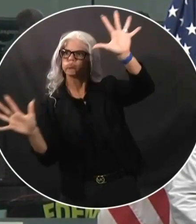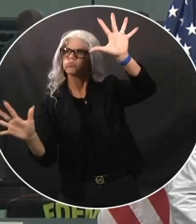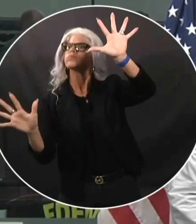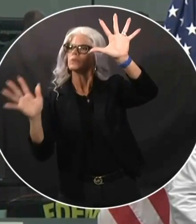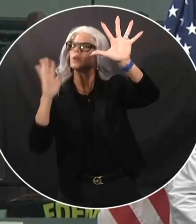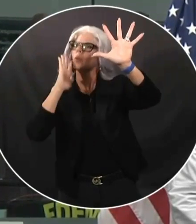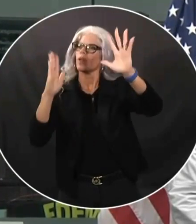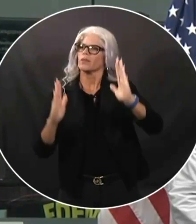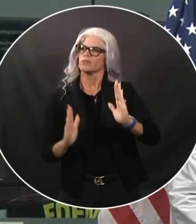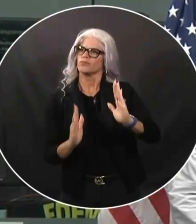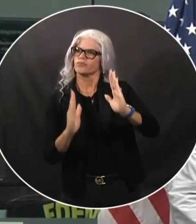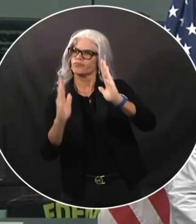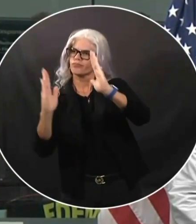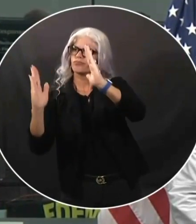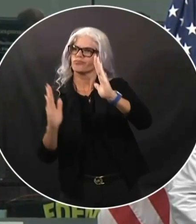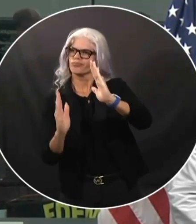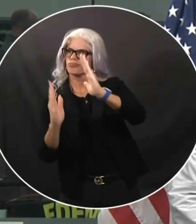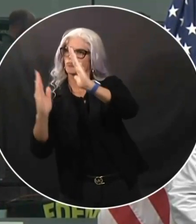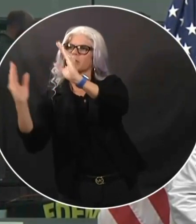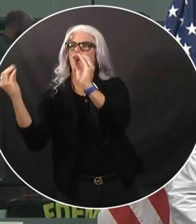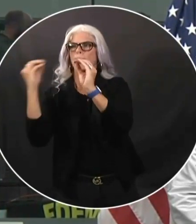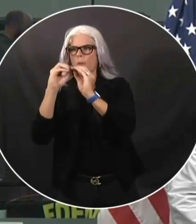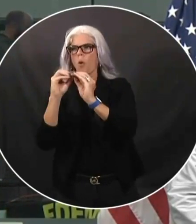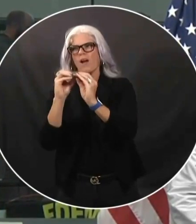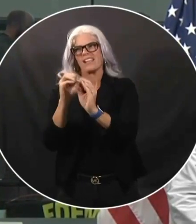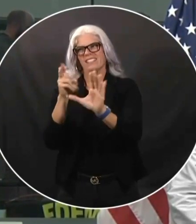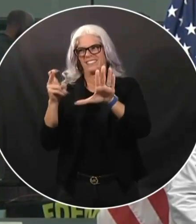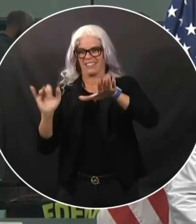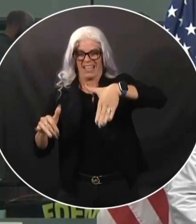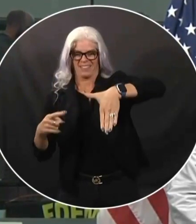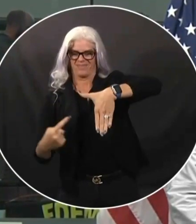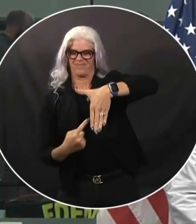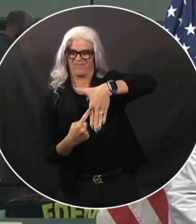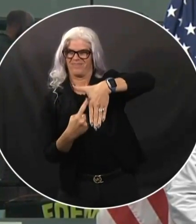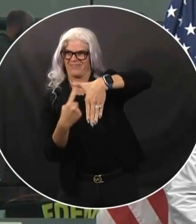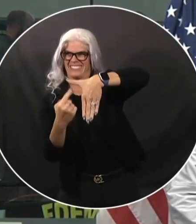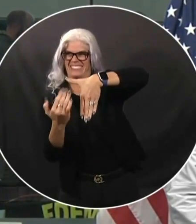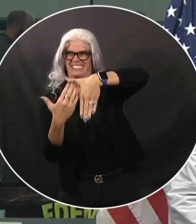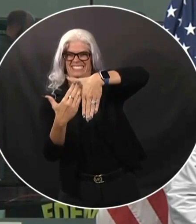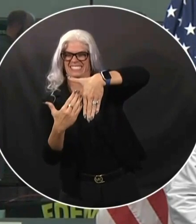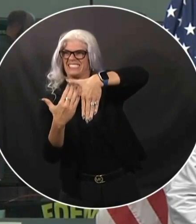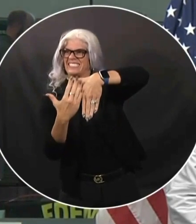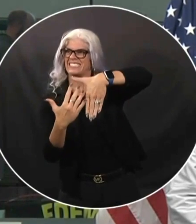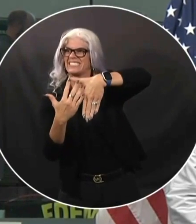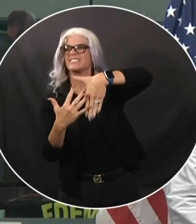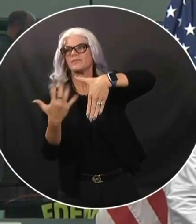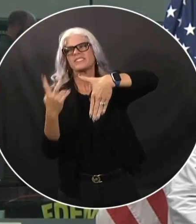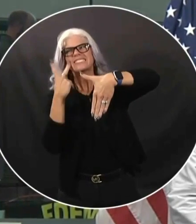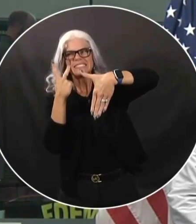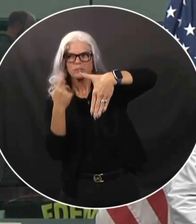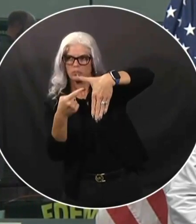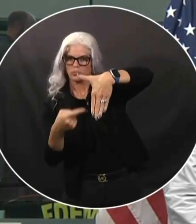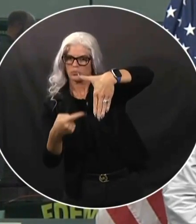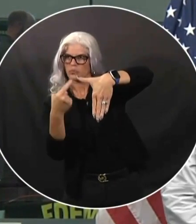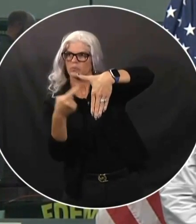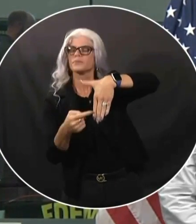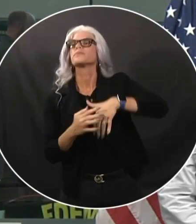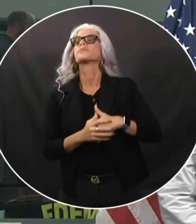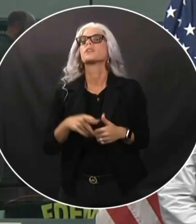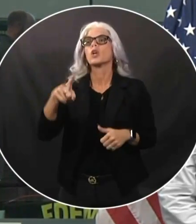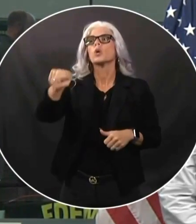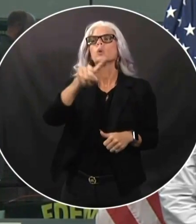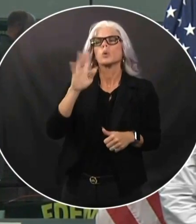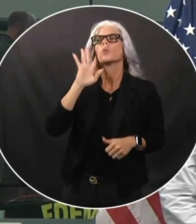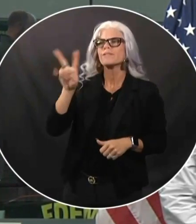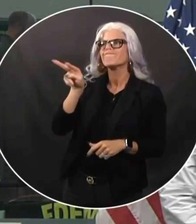further into the peninsula or even further away from the peninsula. You will see storm surge in